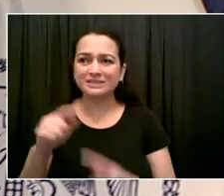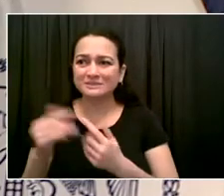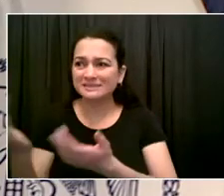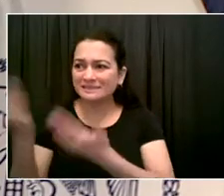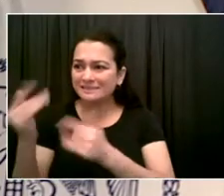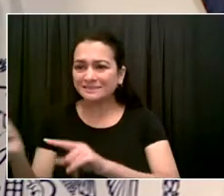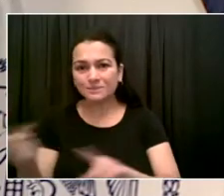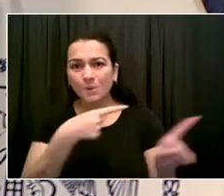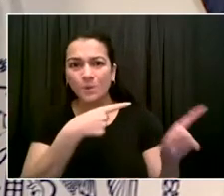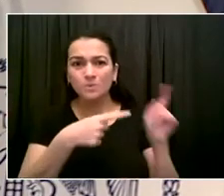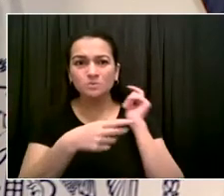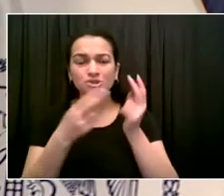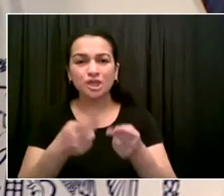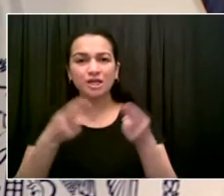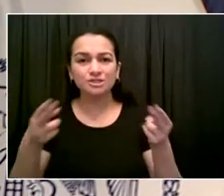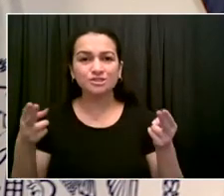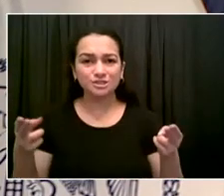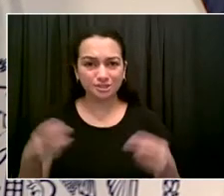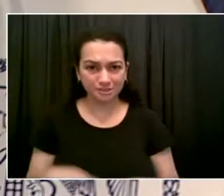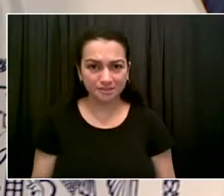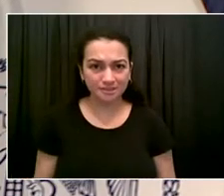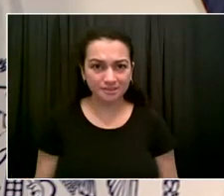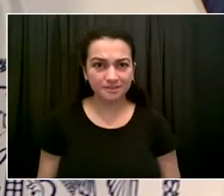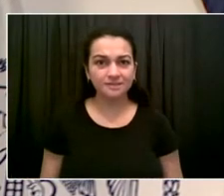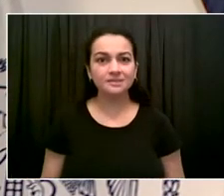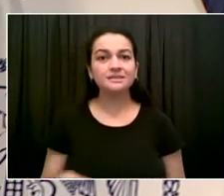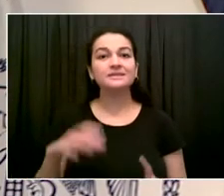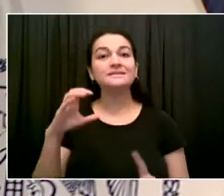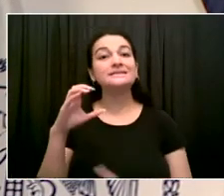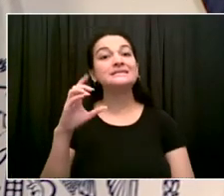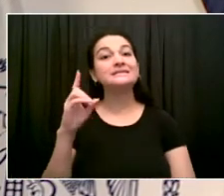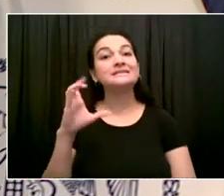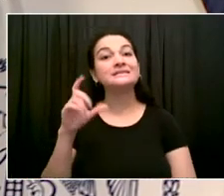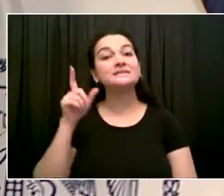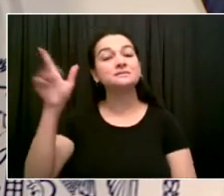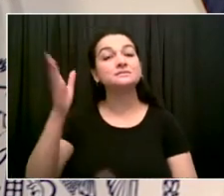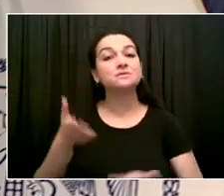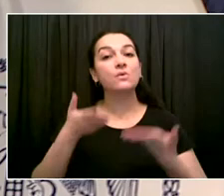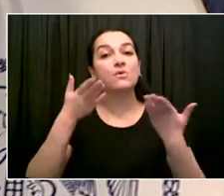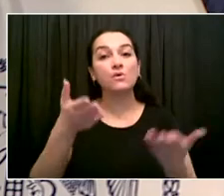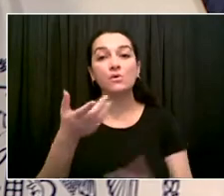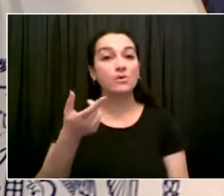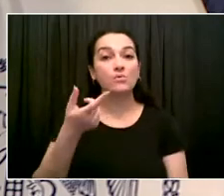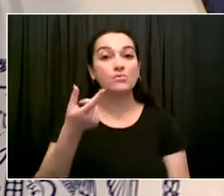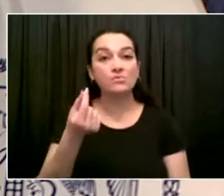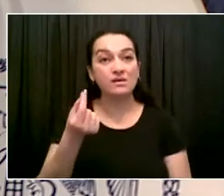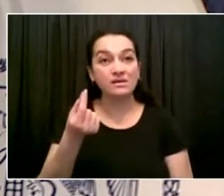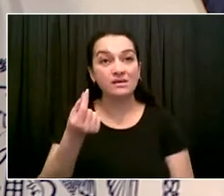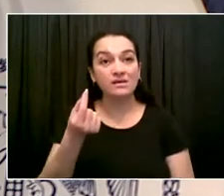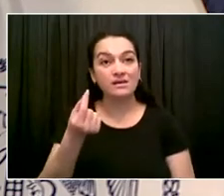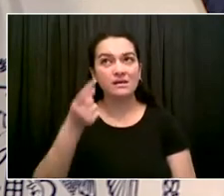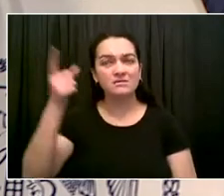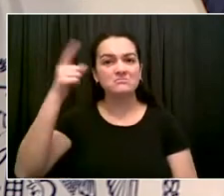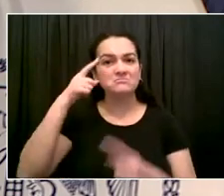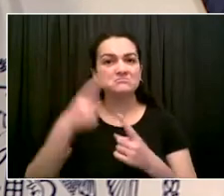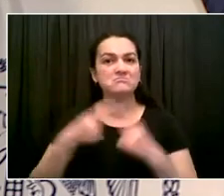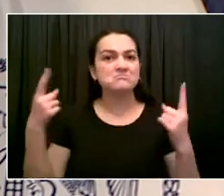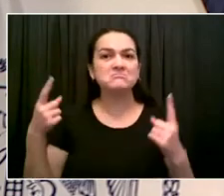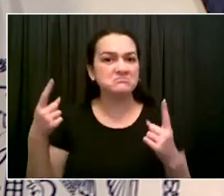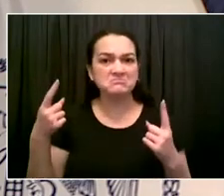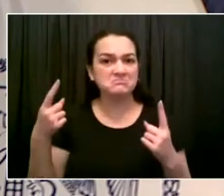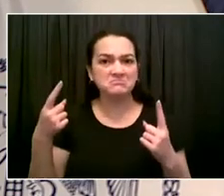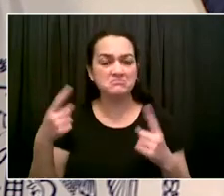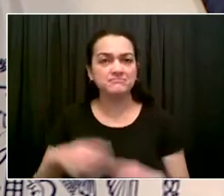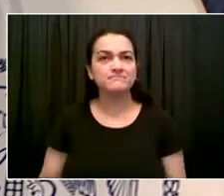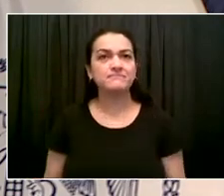unless they're being moved to individual housing. So why this push, you know, I understand that